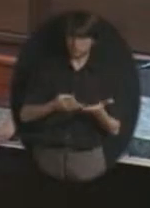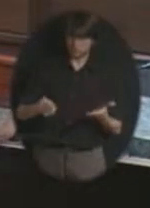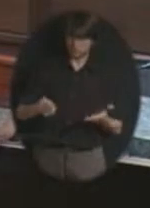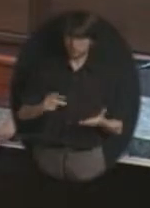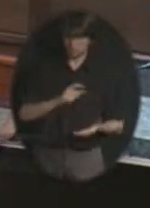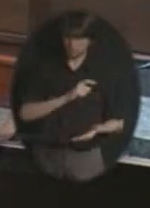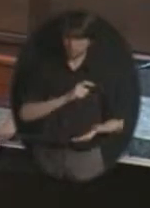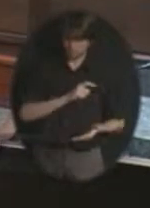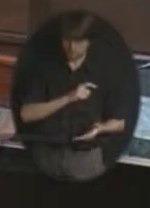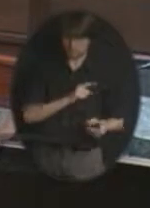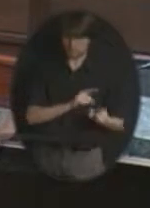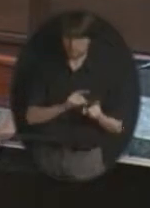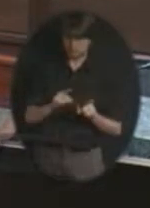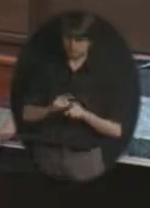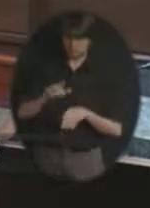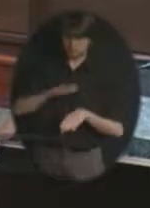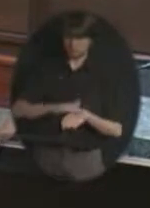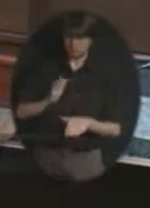I'll second.